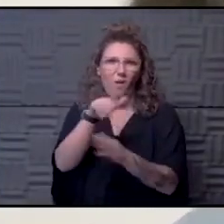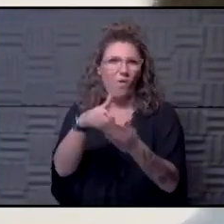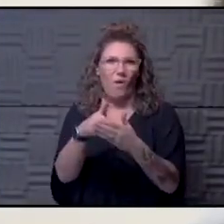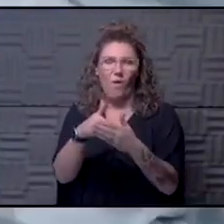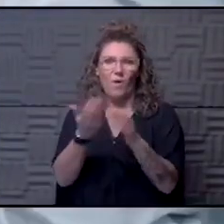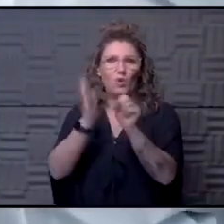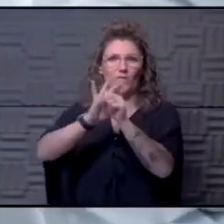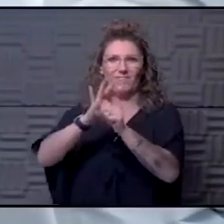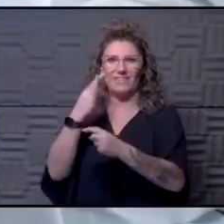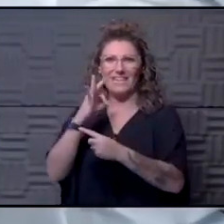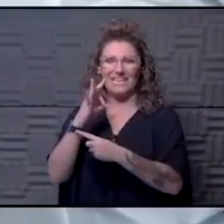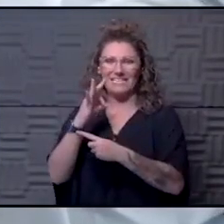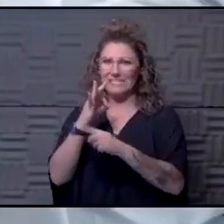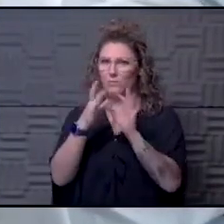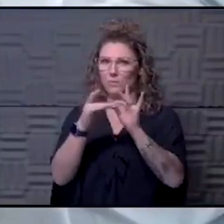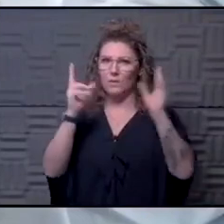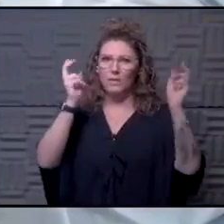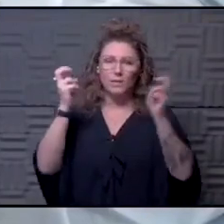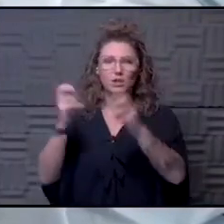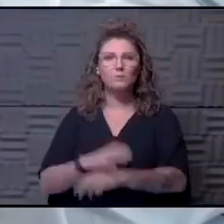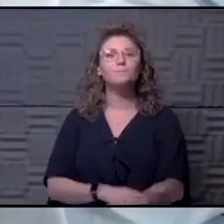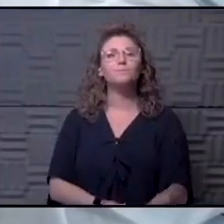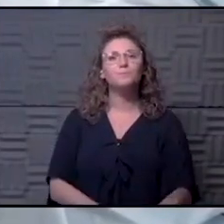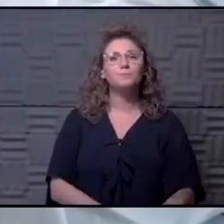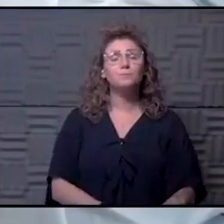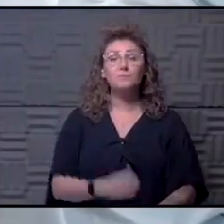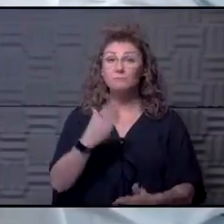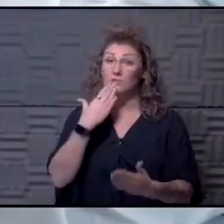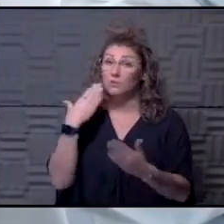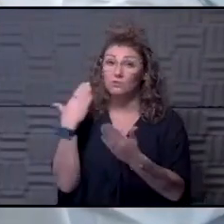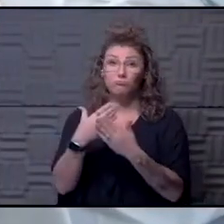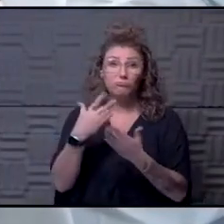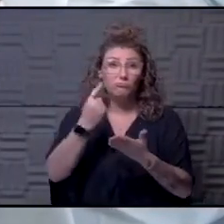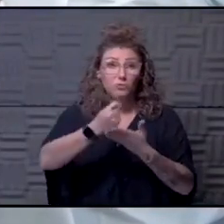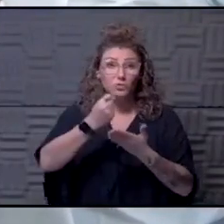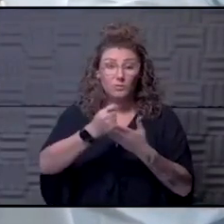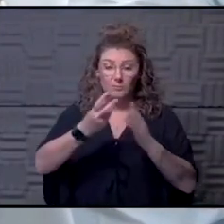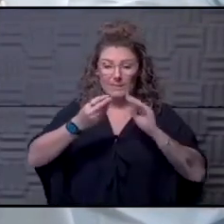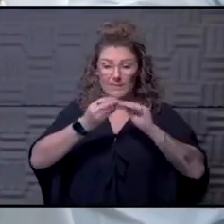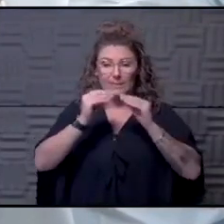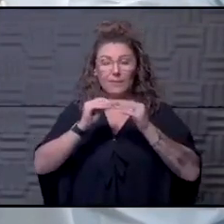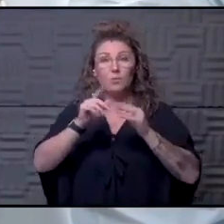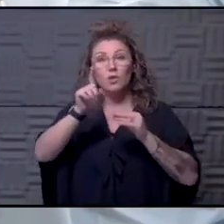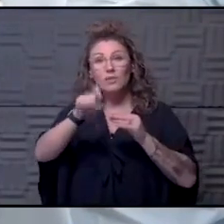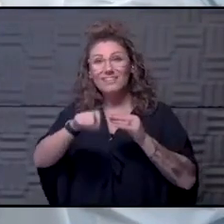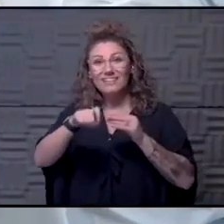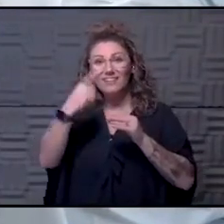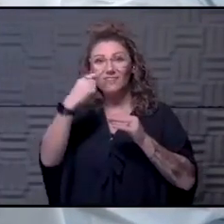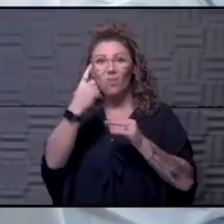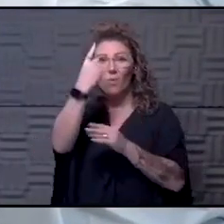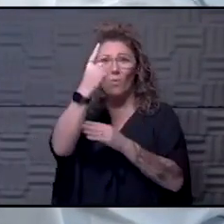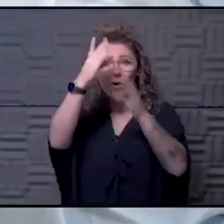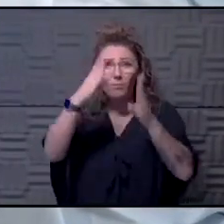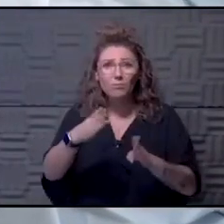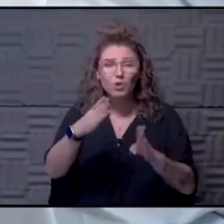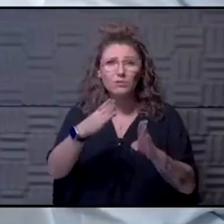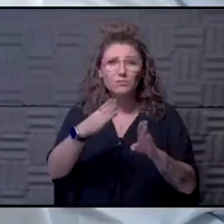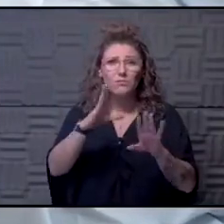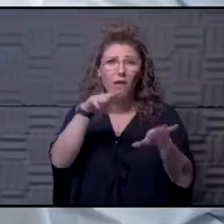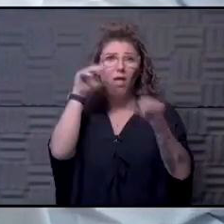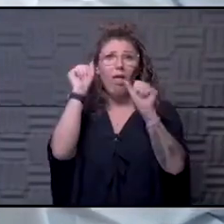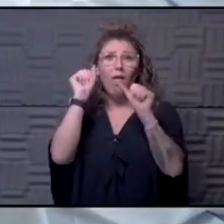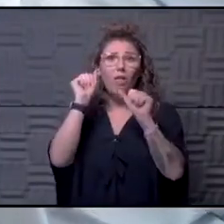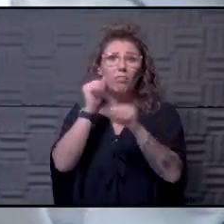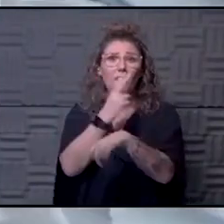-related issues. So I think it is a very good treatment. The number needed to treat to keep one person out of the hospital is